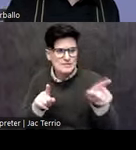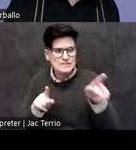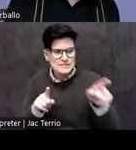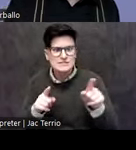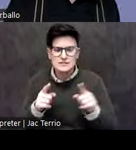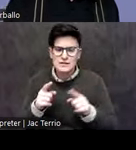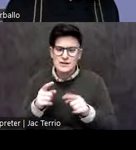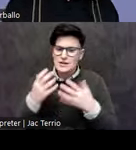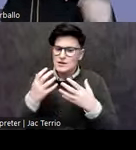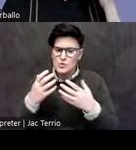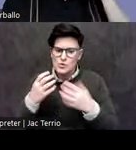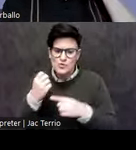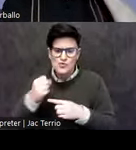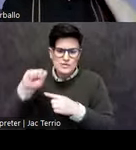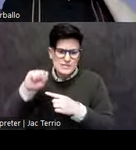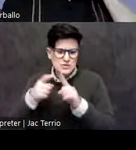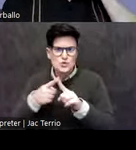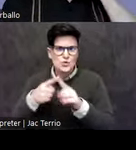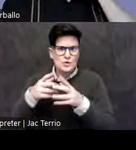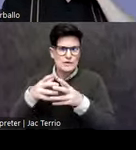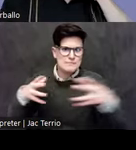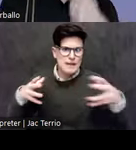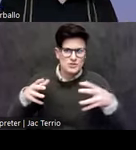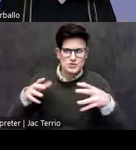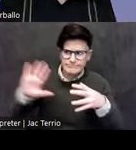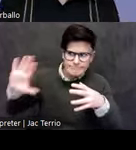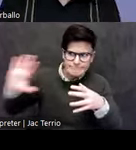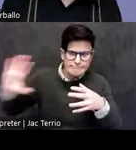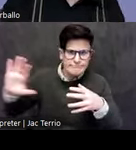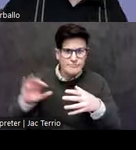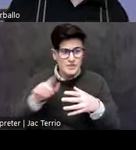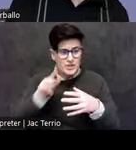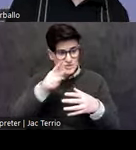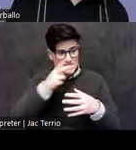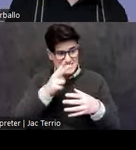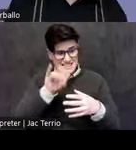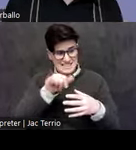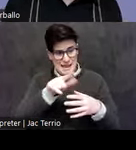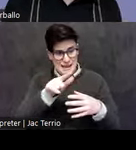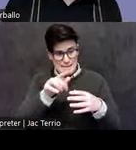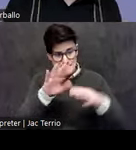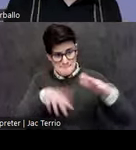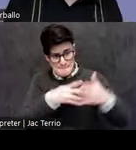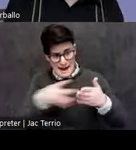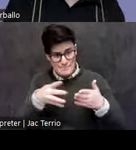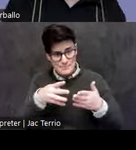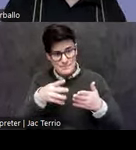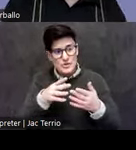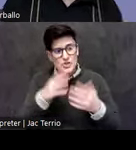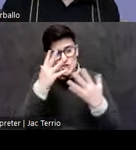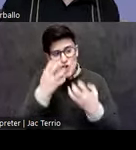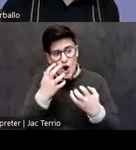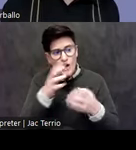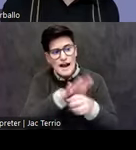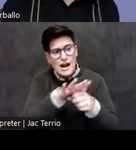Mexica expansion into the area. This map shows in the shaded area the boundaries, roughly, of what we call the